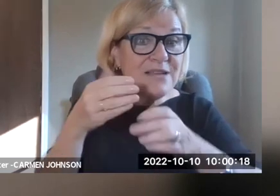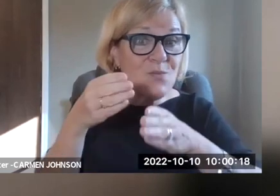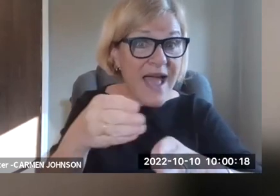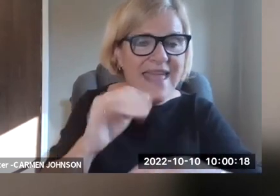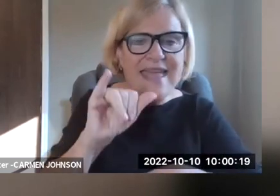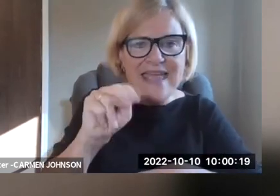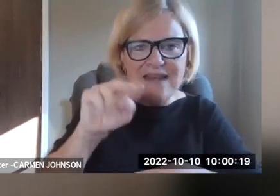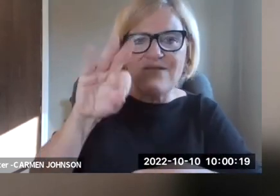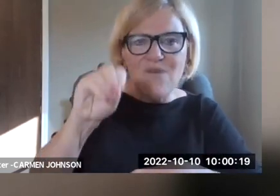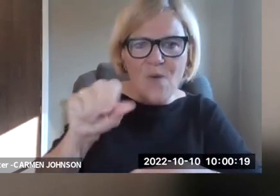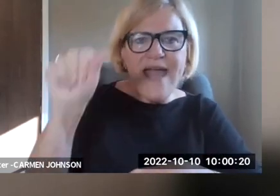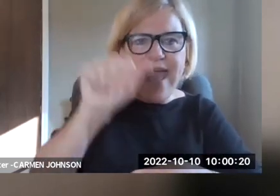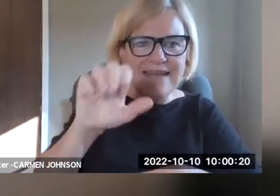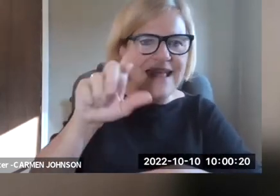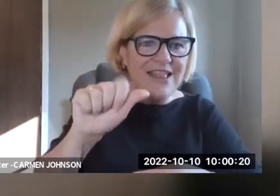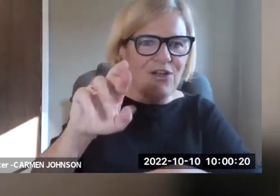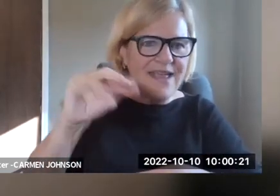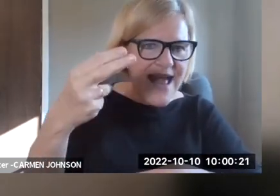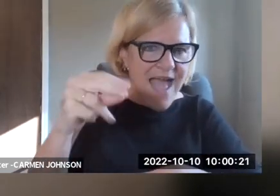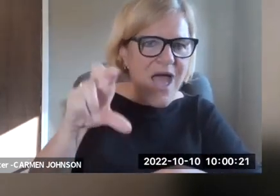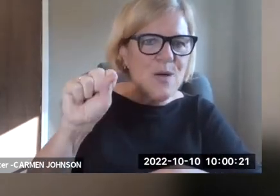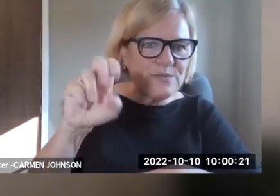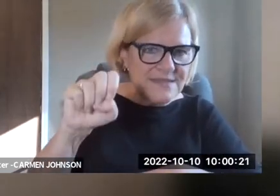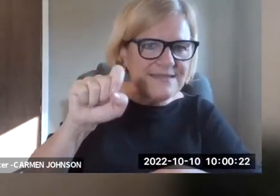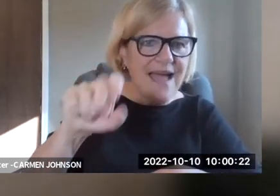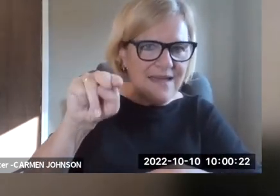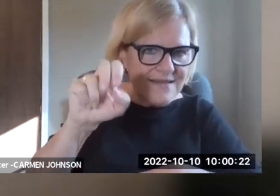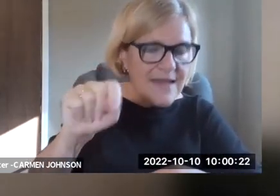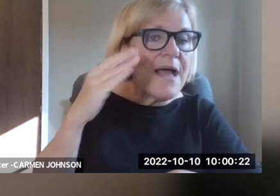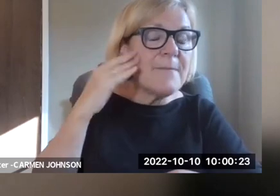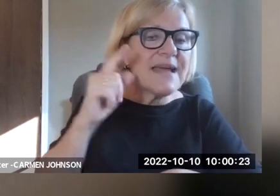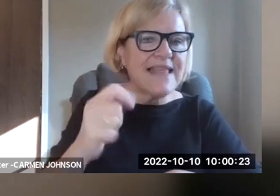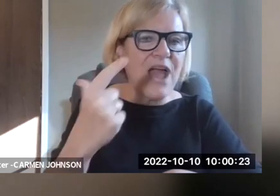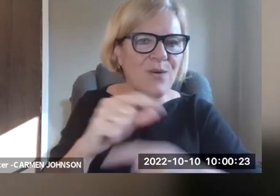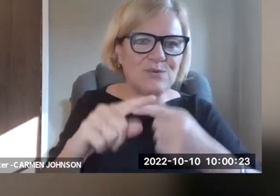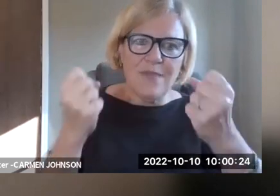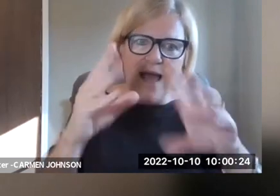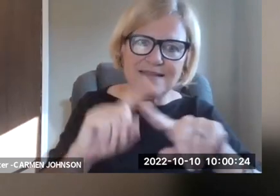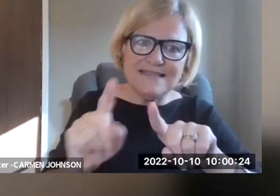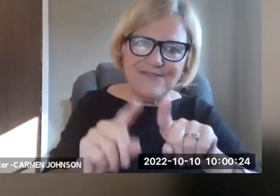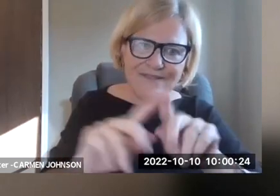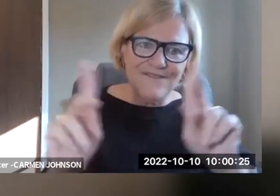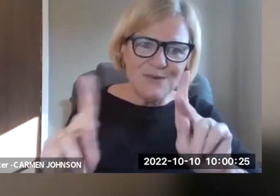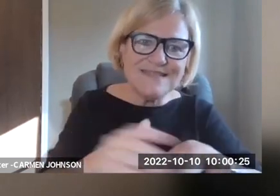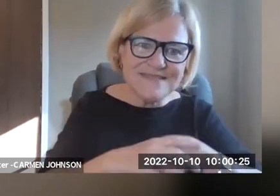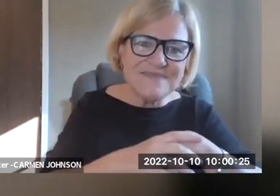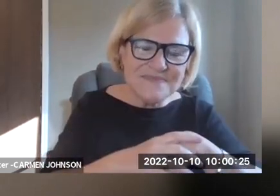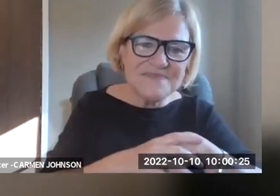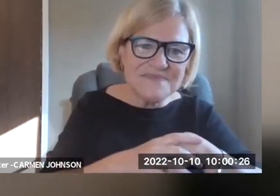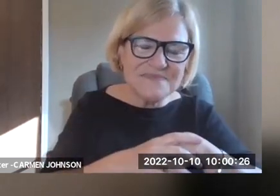piece of things or in any other way, and to be in touch with us, the best way is to do that at info at clearinghouse